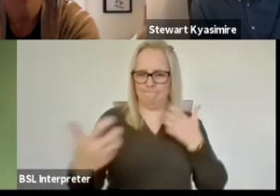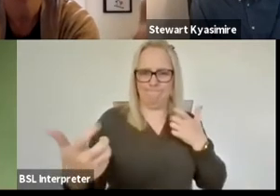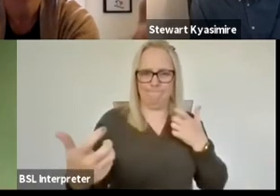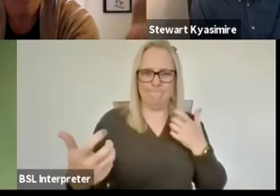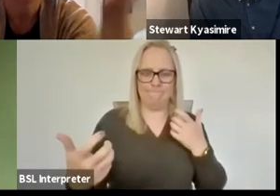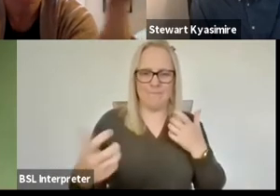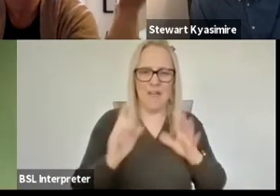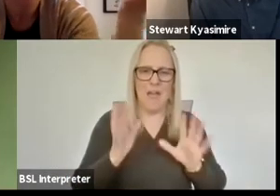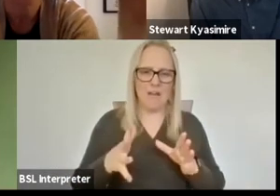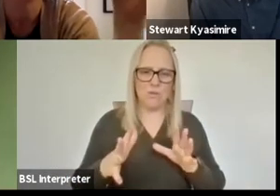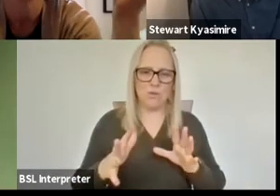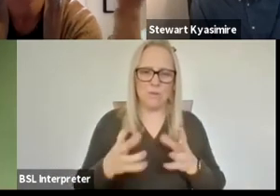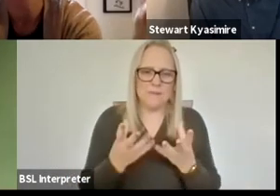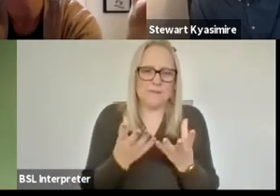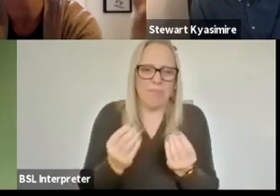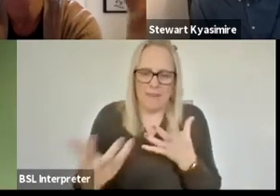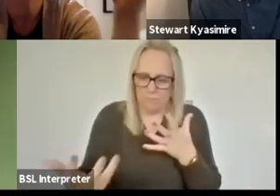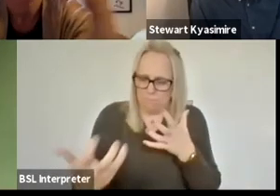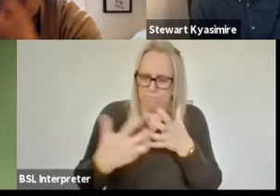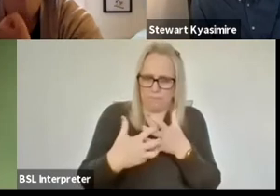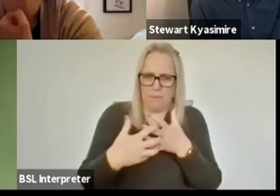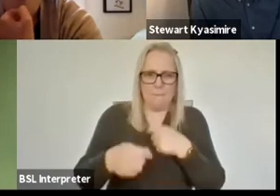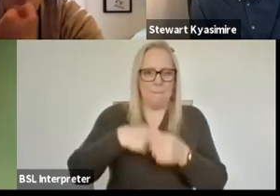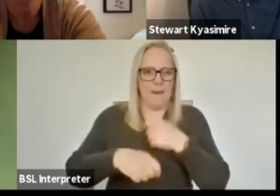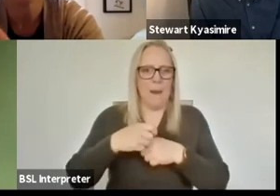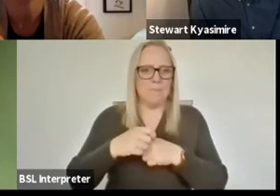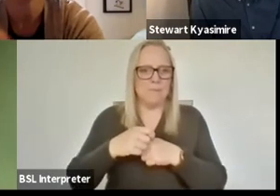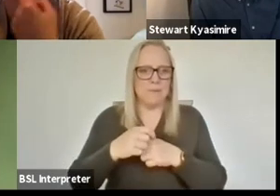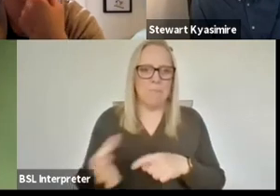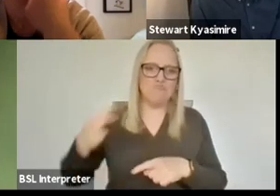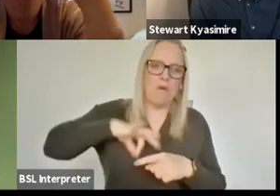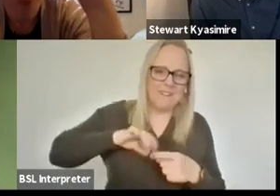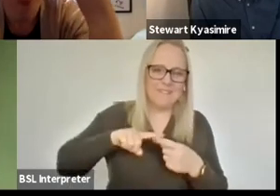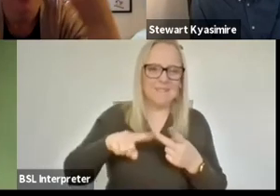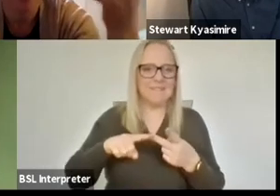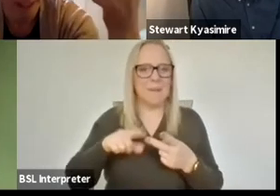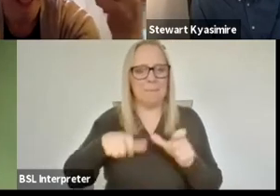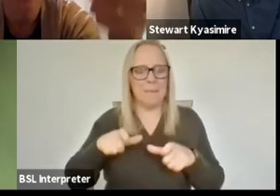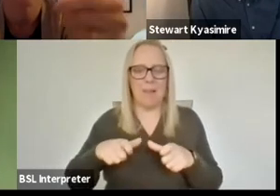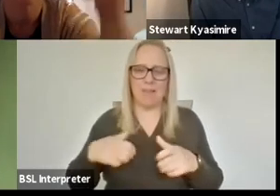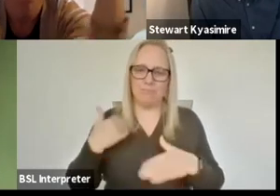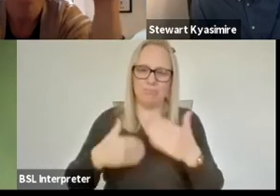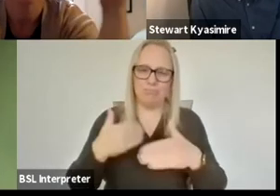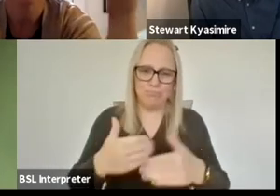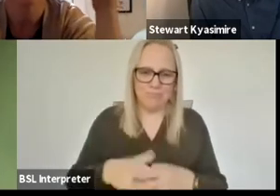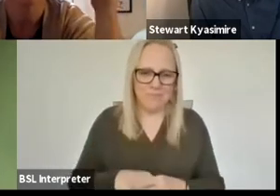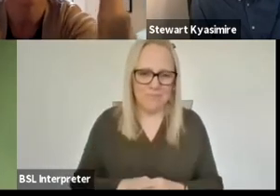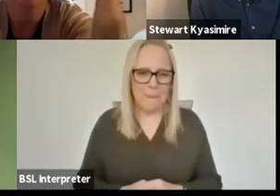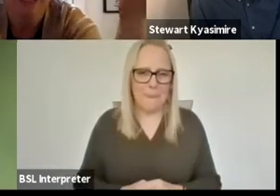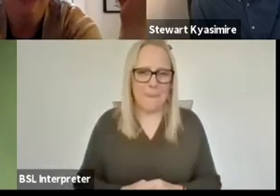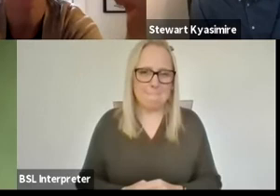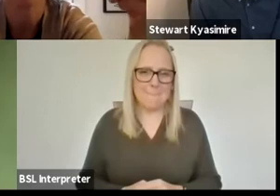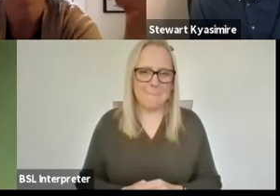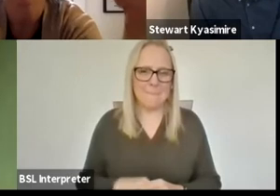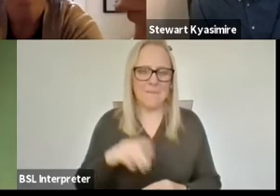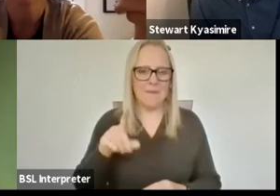completed in order for there to be profit in order for people to survive actually if we're making because we go back to that vitality thing because there is a